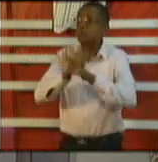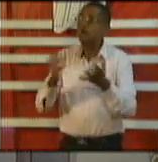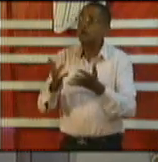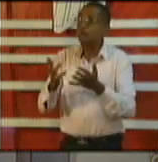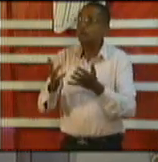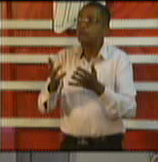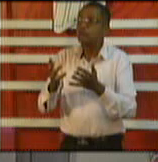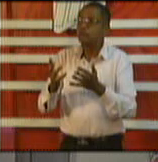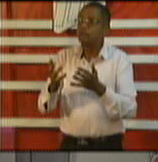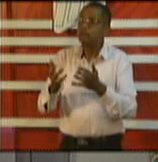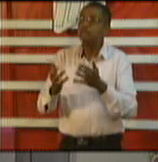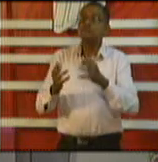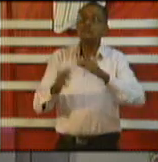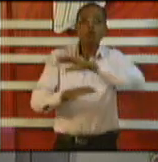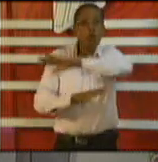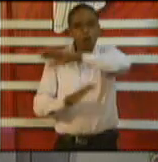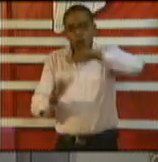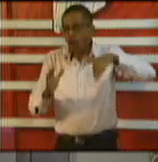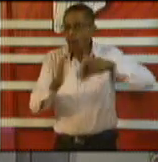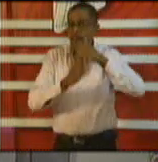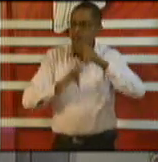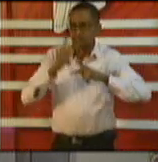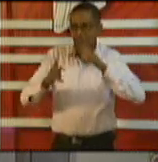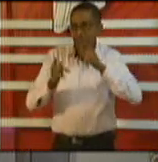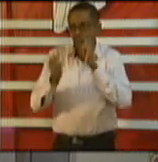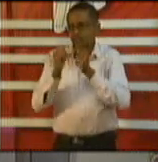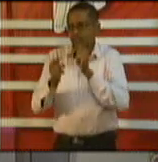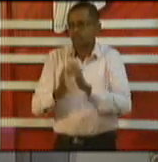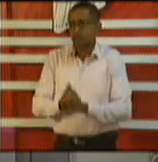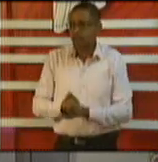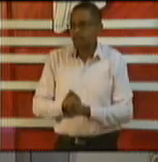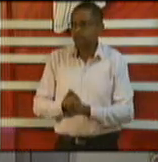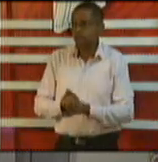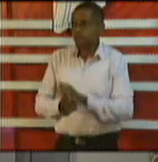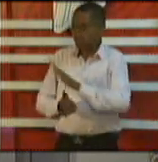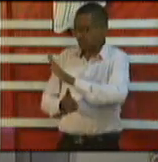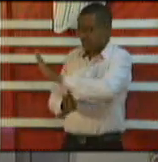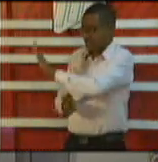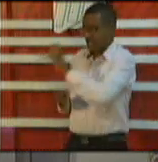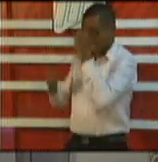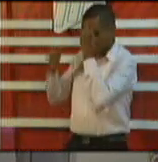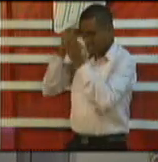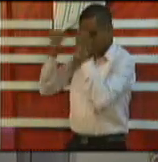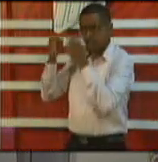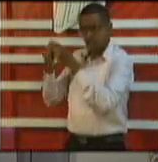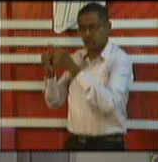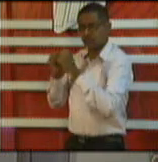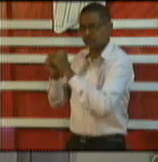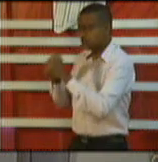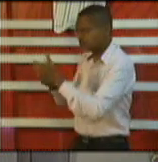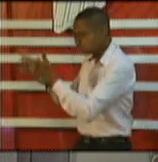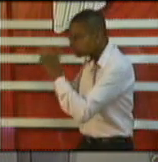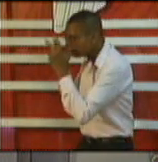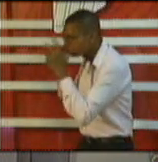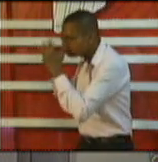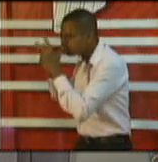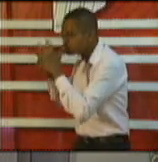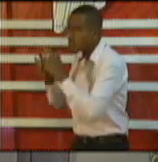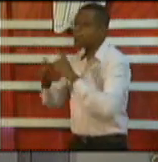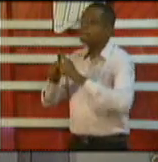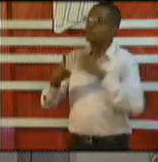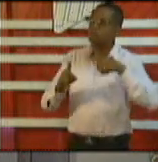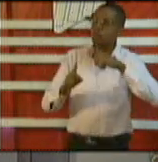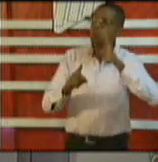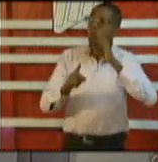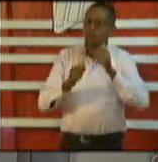urge the media continue advocating continue getting their views but we are going to stand by our policy